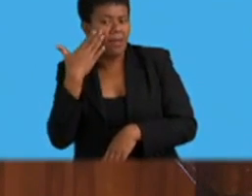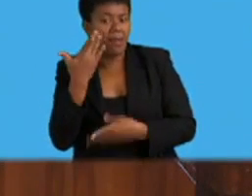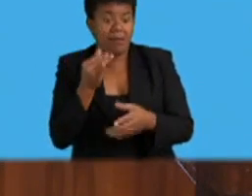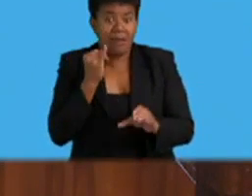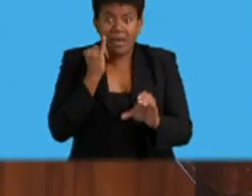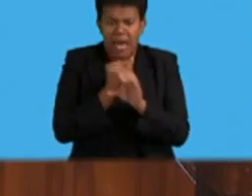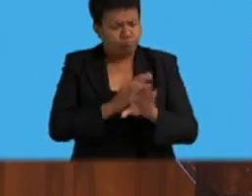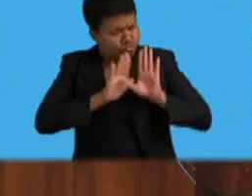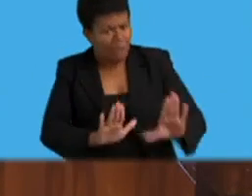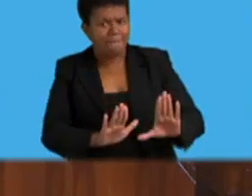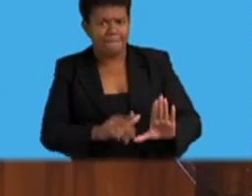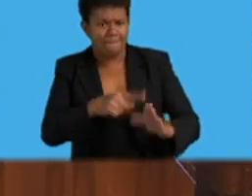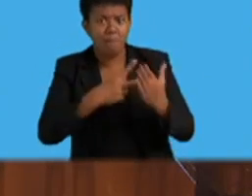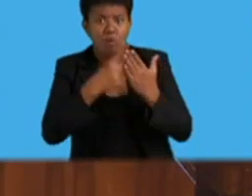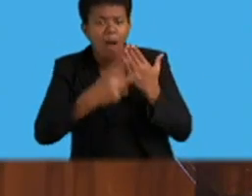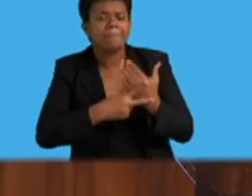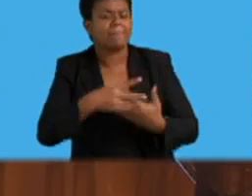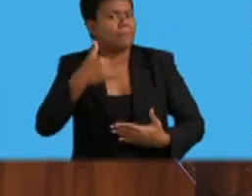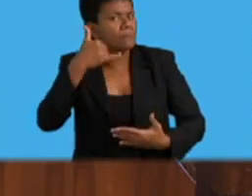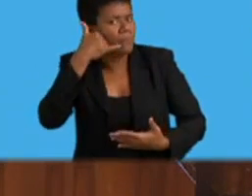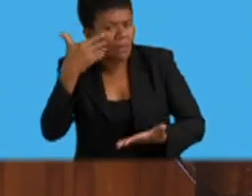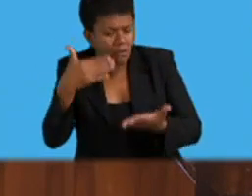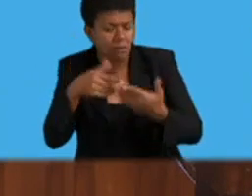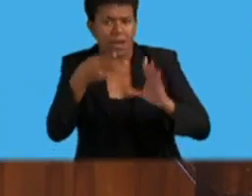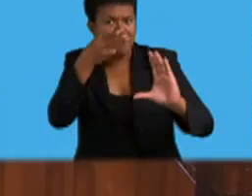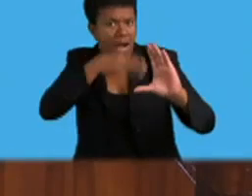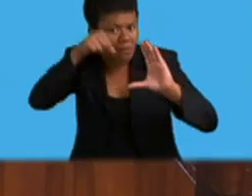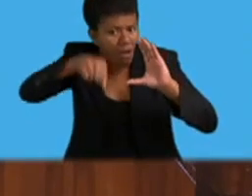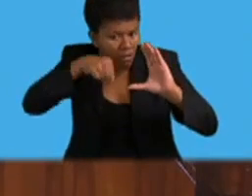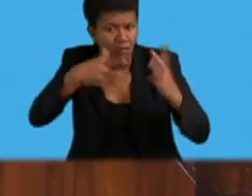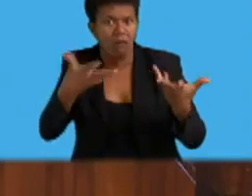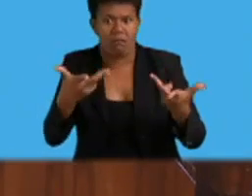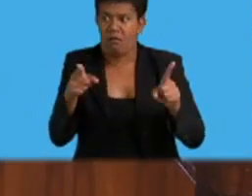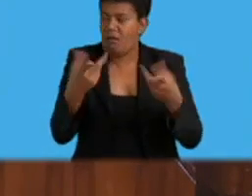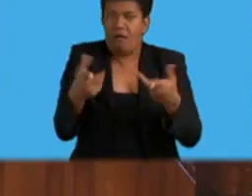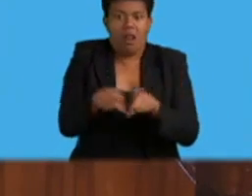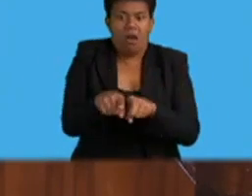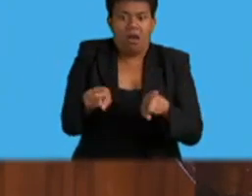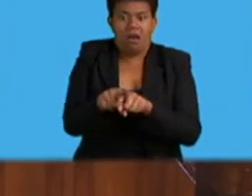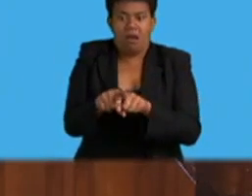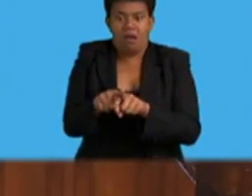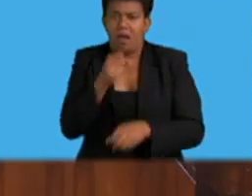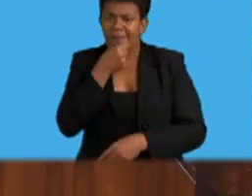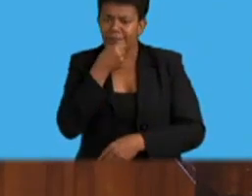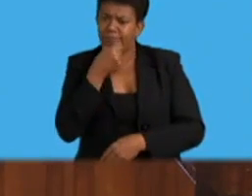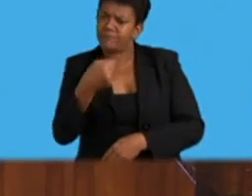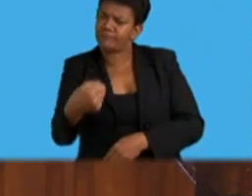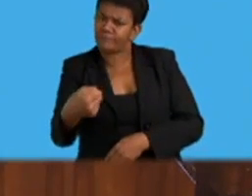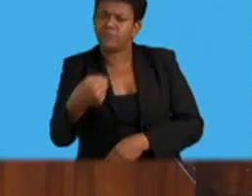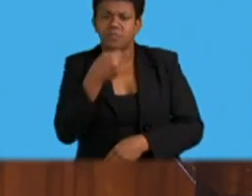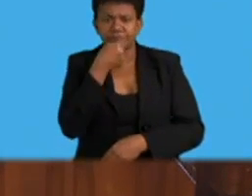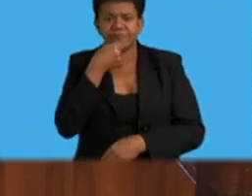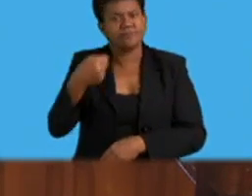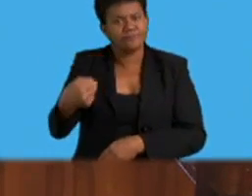centers, media programs like talk back shows, media releases and crime prevention